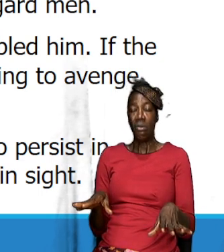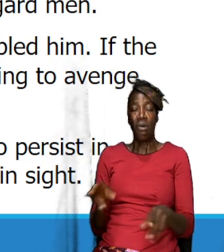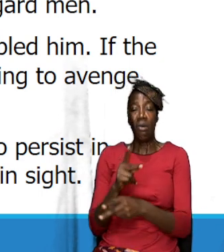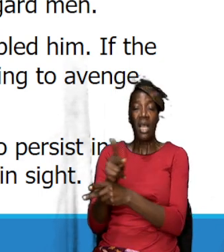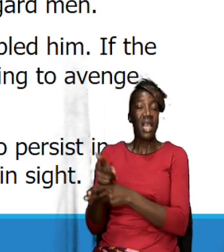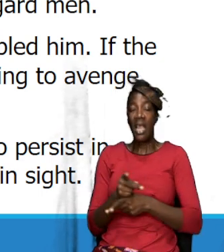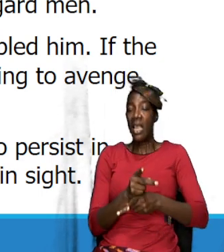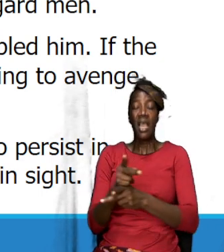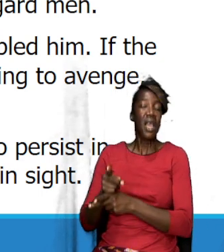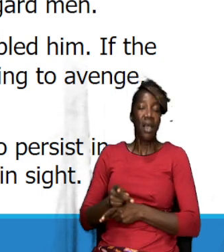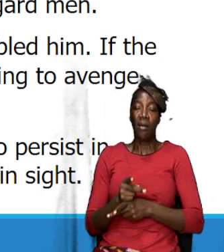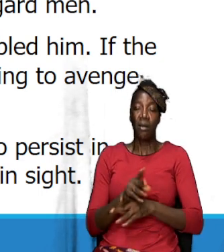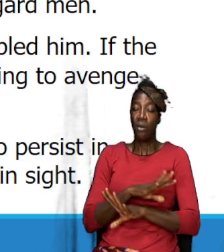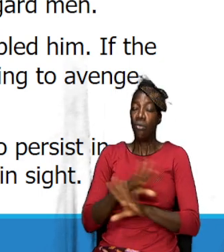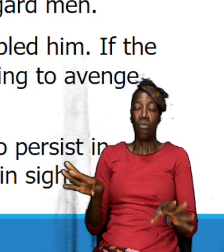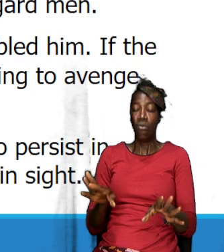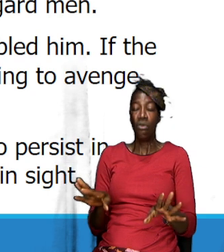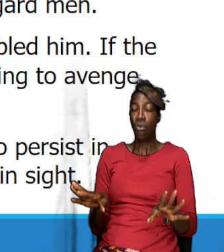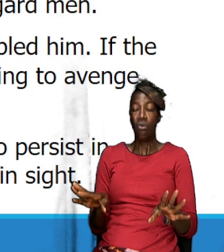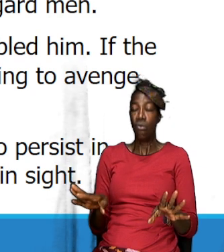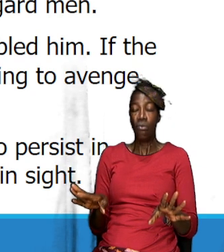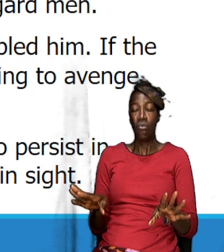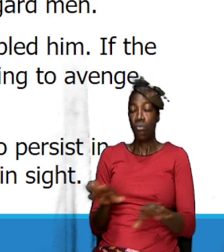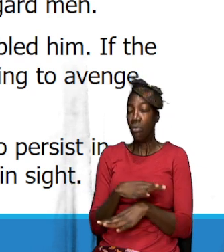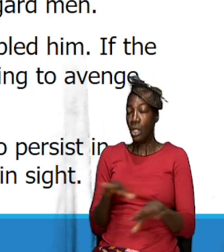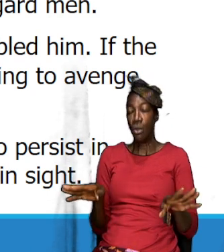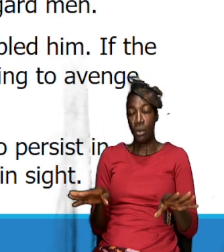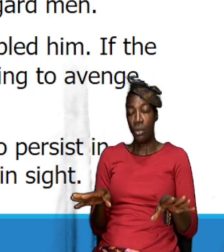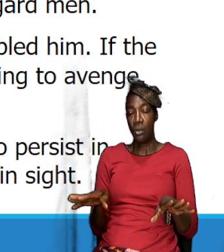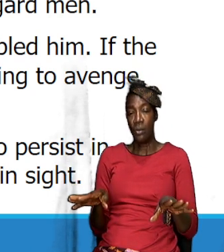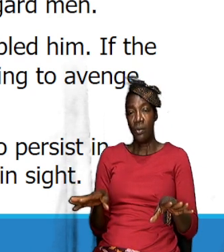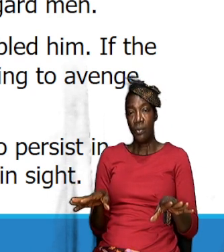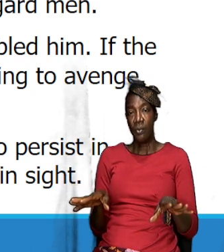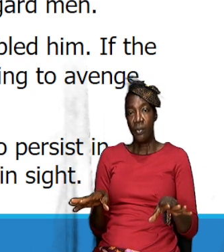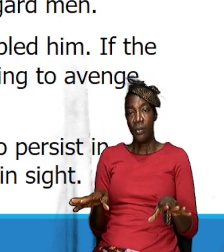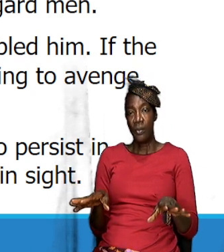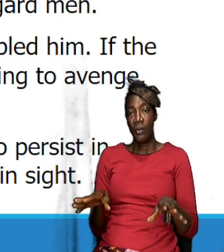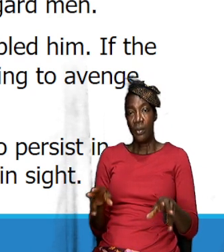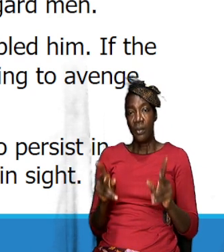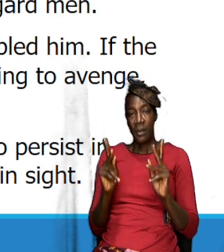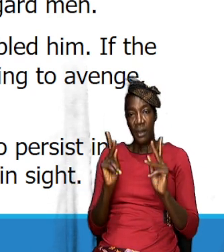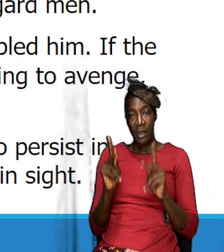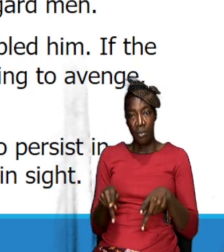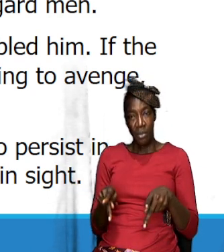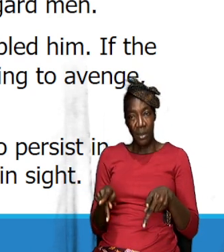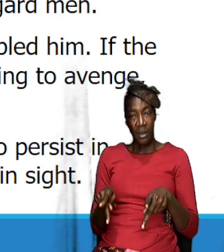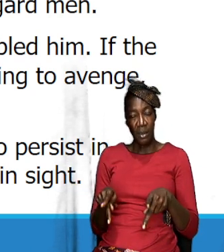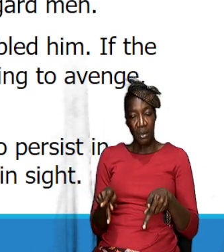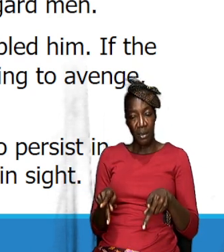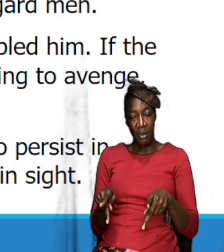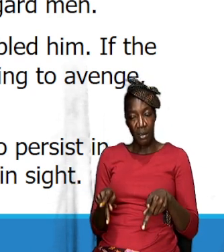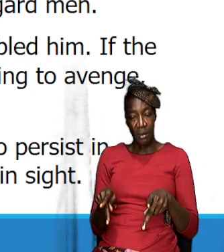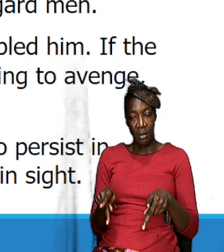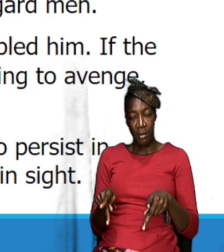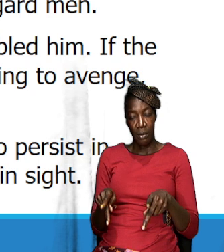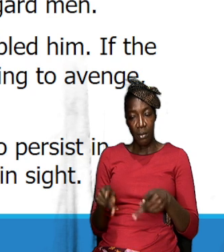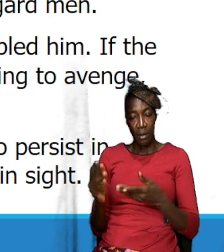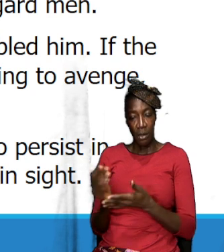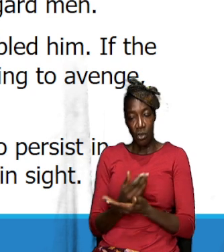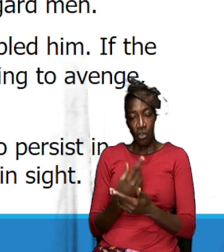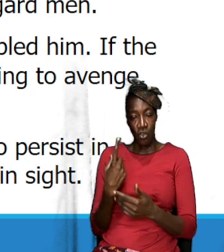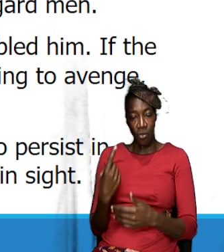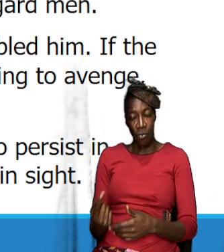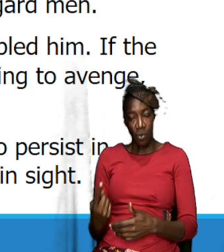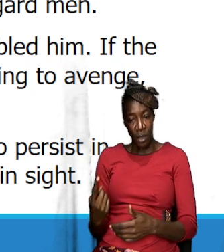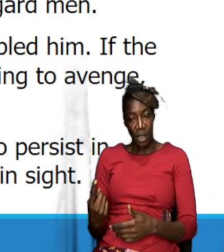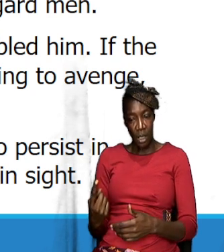anything and they have no regard for man this is the more this is a person by unlikely character I'm saying this is someone that